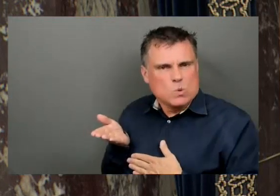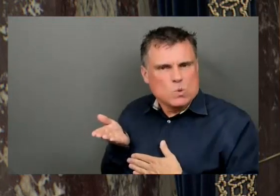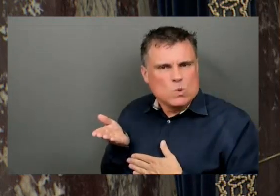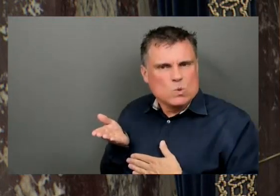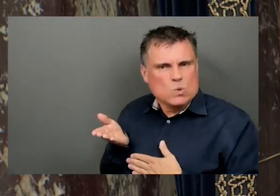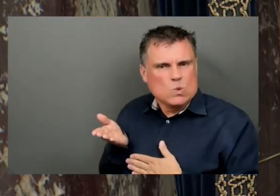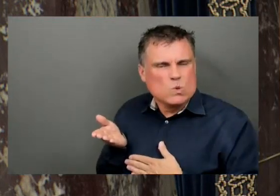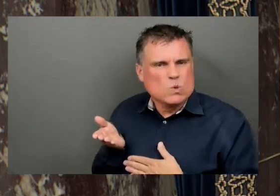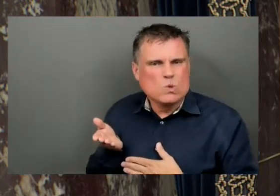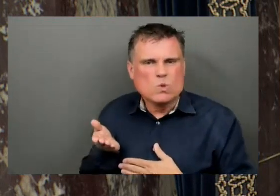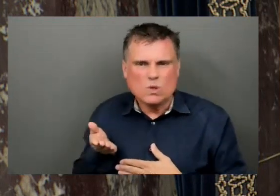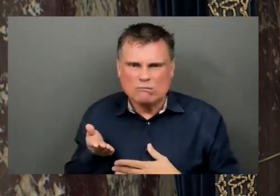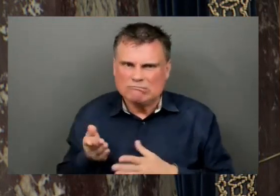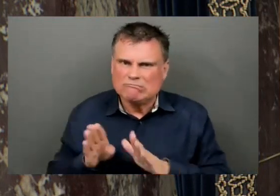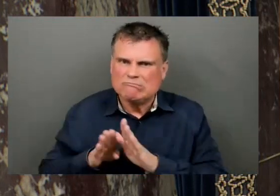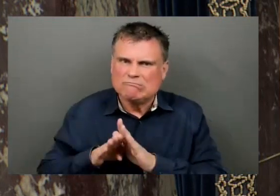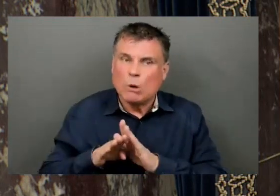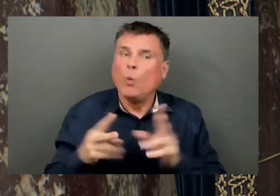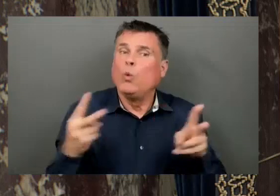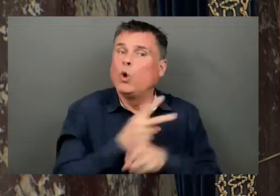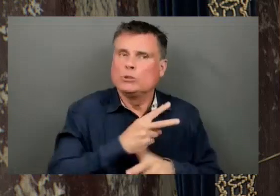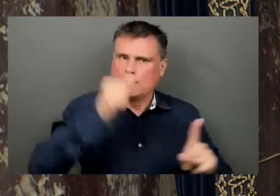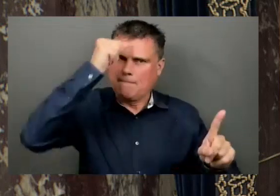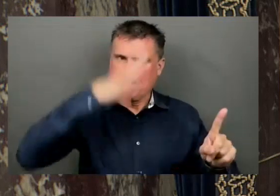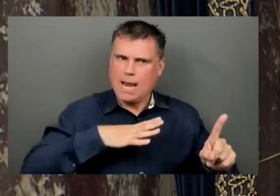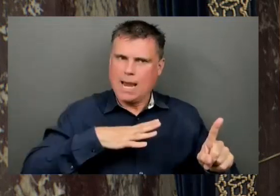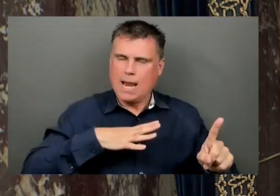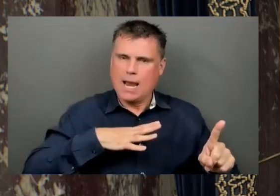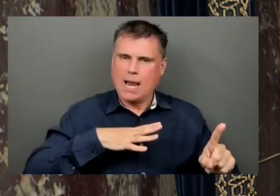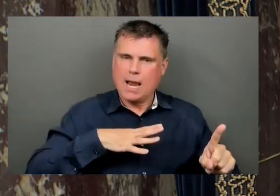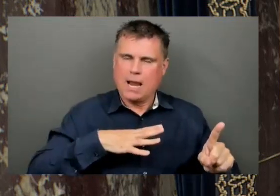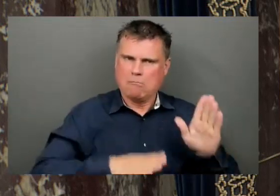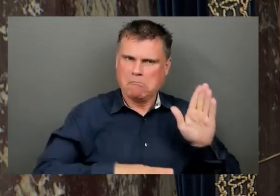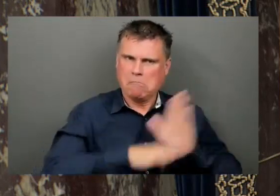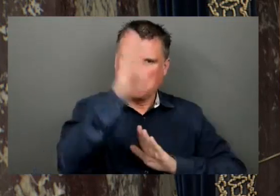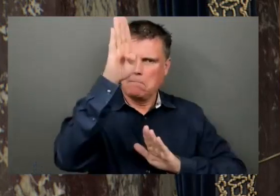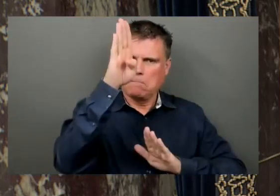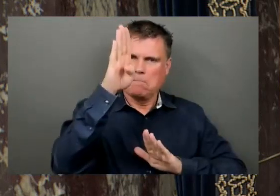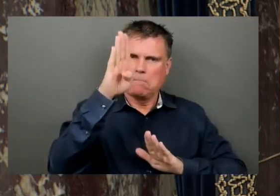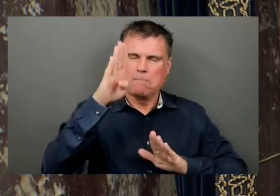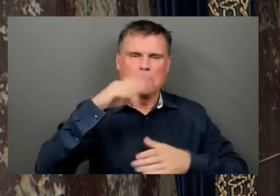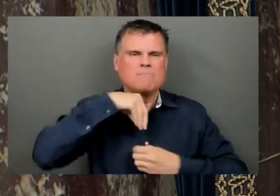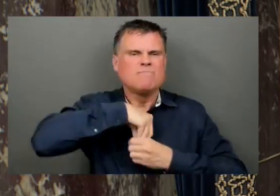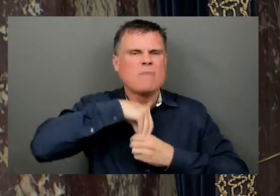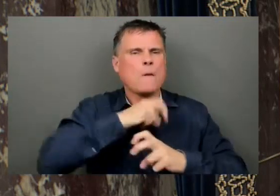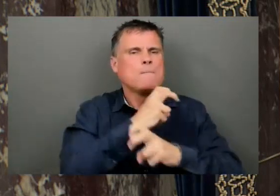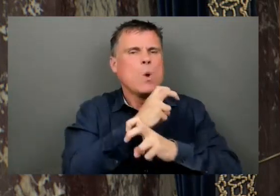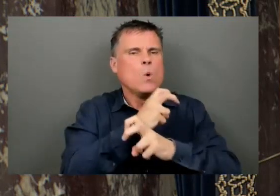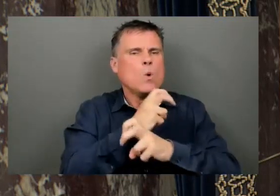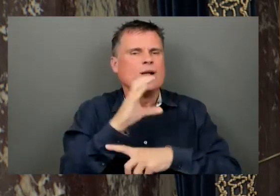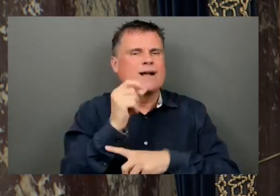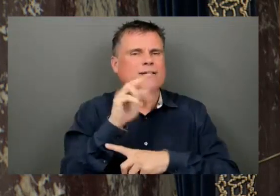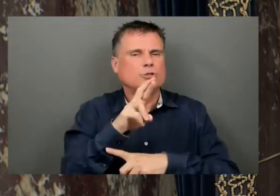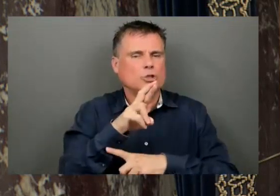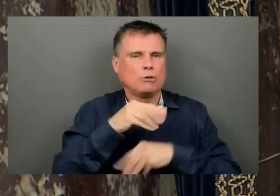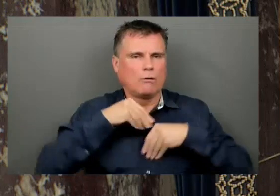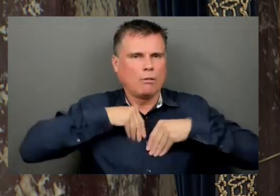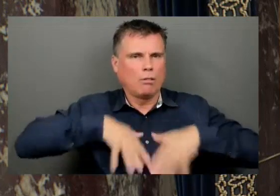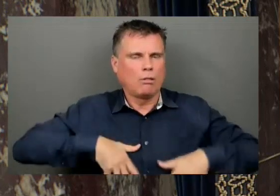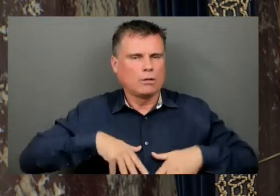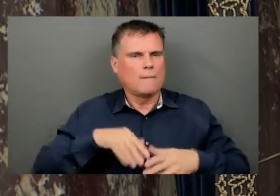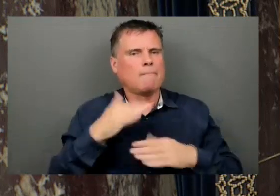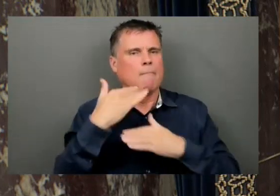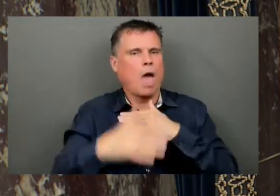females. In recent years, considerable progress has been made, but Canadians need your help to continue and accelerate that progress.